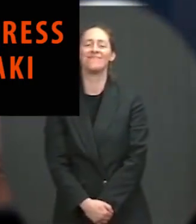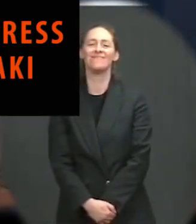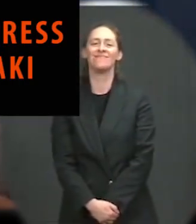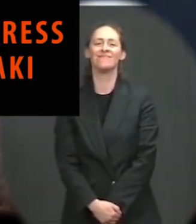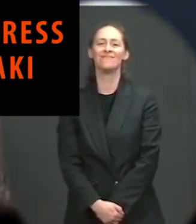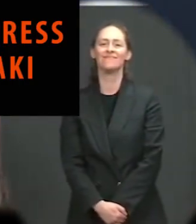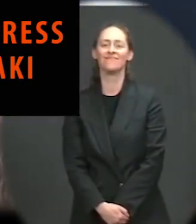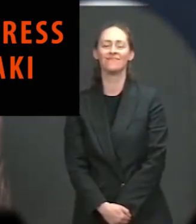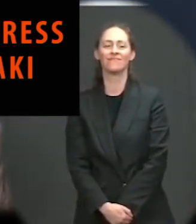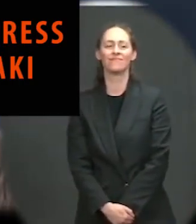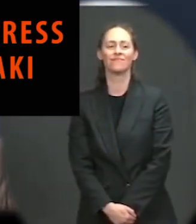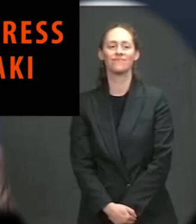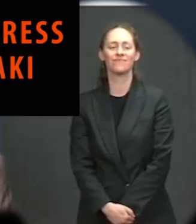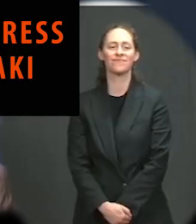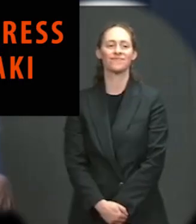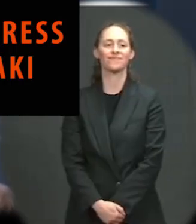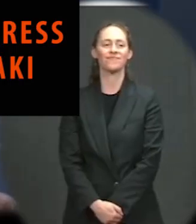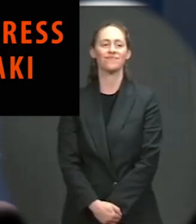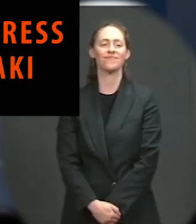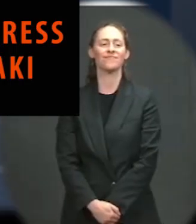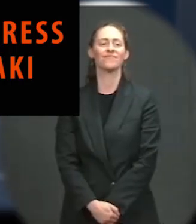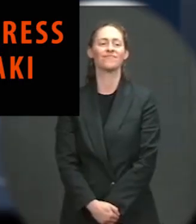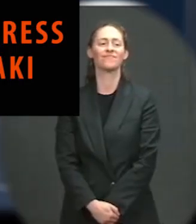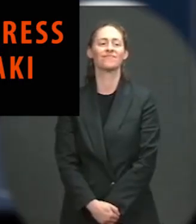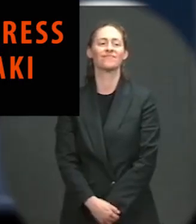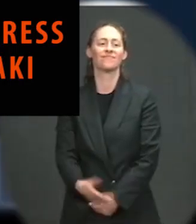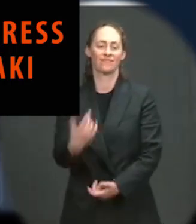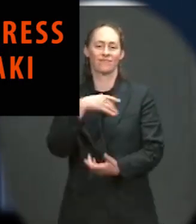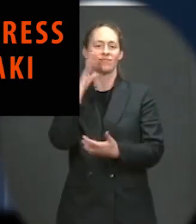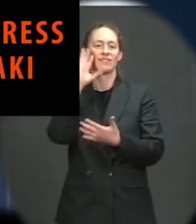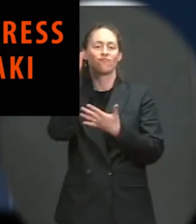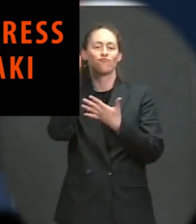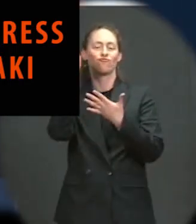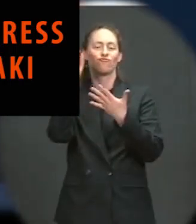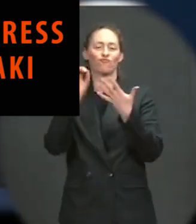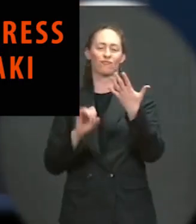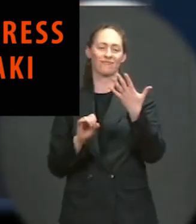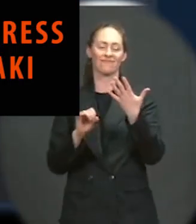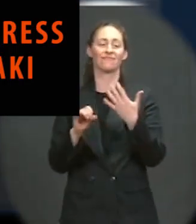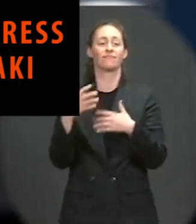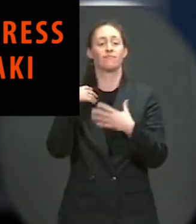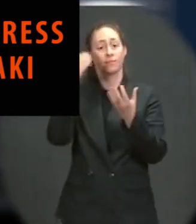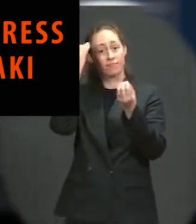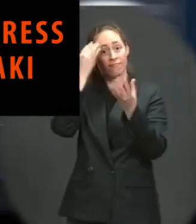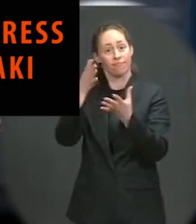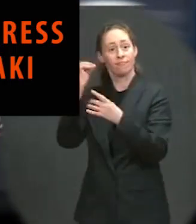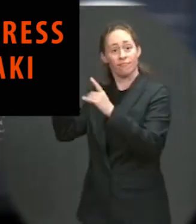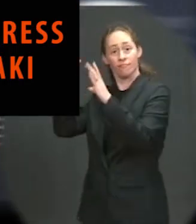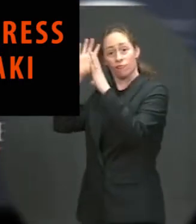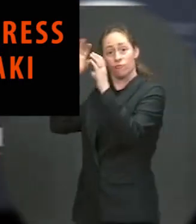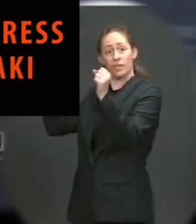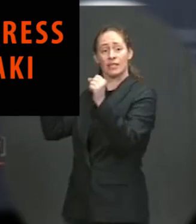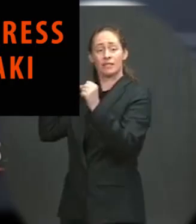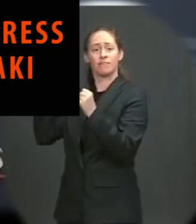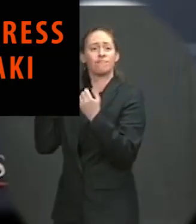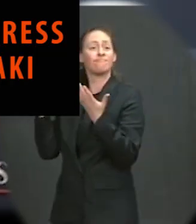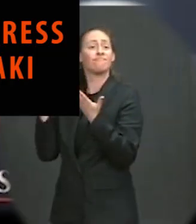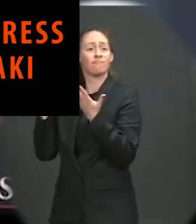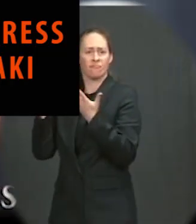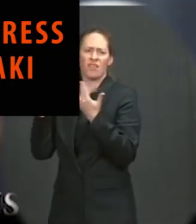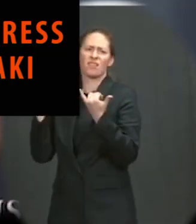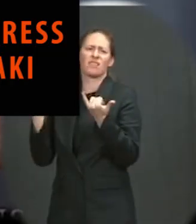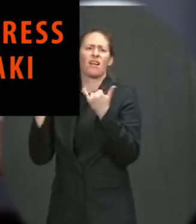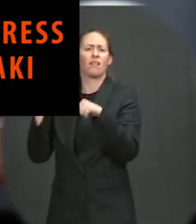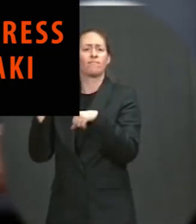Okay, just a couple of items for you at the top. President Biden believes that the surge in gun violence and violent crime that has